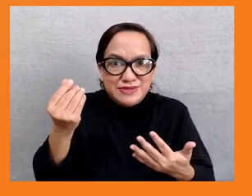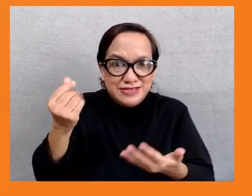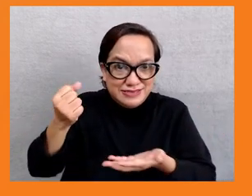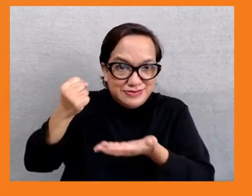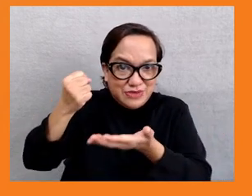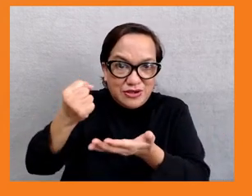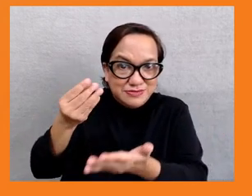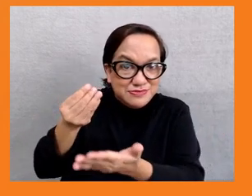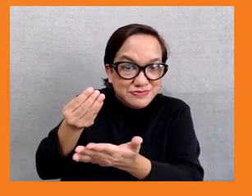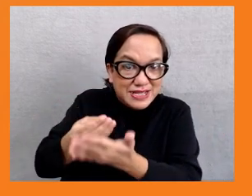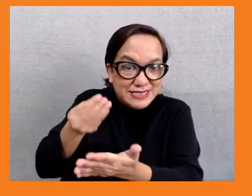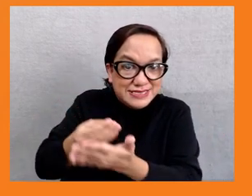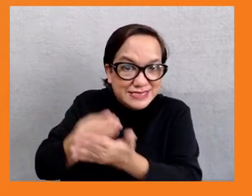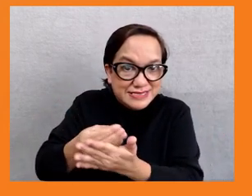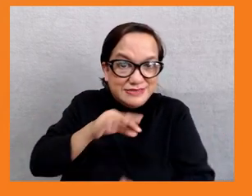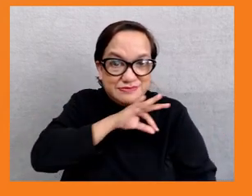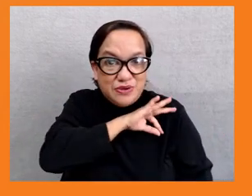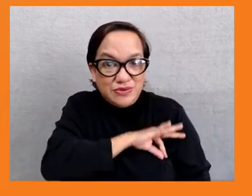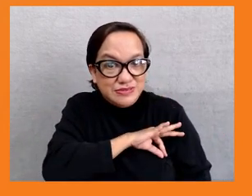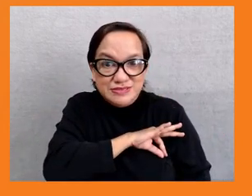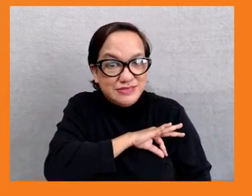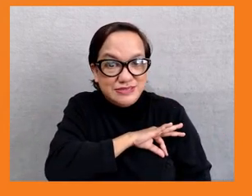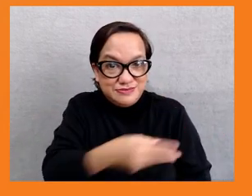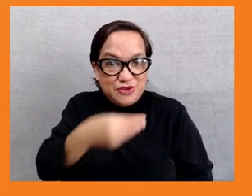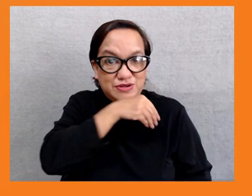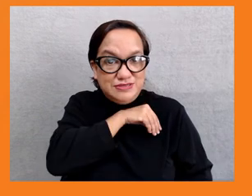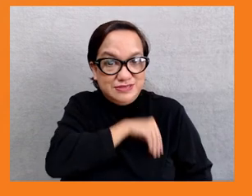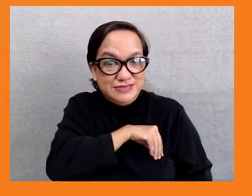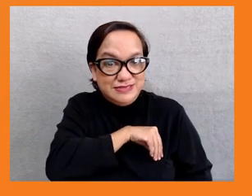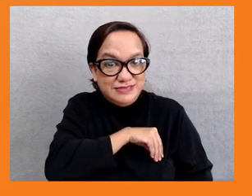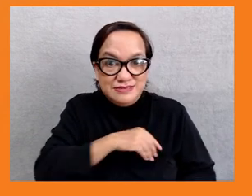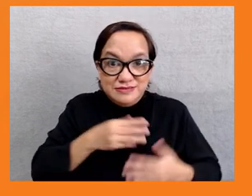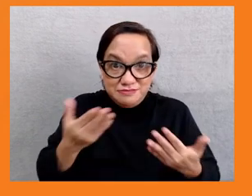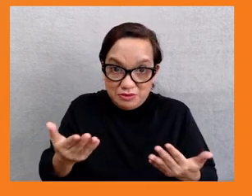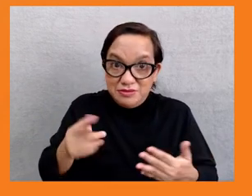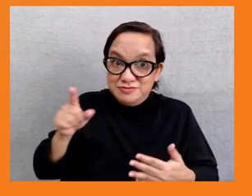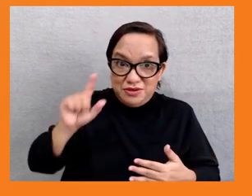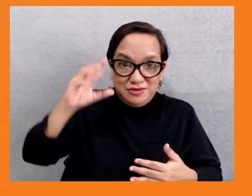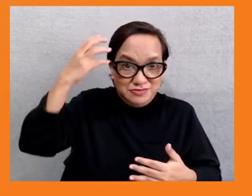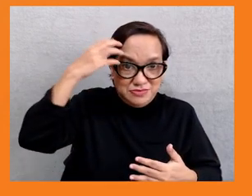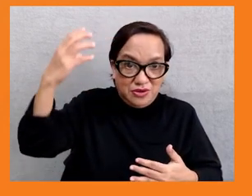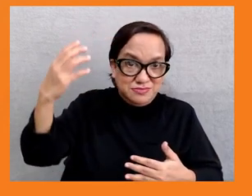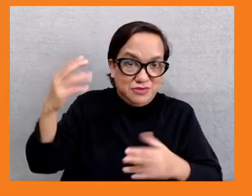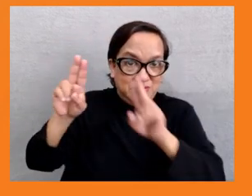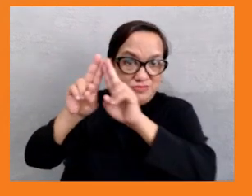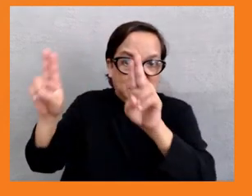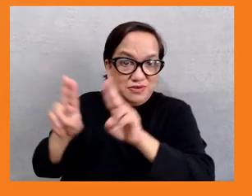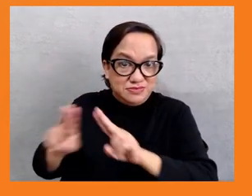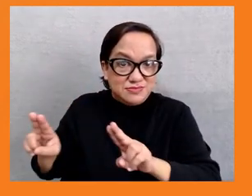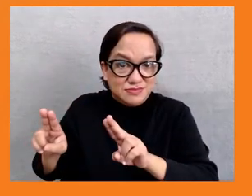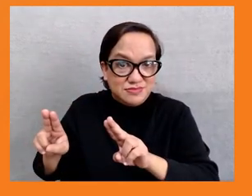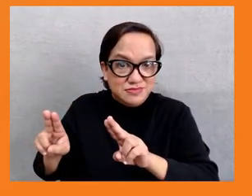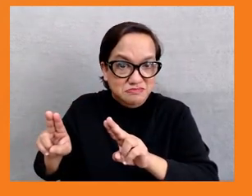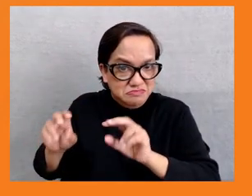that Asian governments, the Asian Development Bank and the international community could use to significantly reduce inequality, eradicate poverty